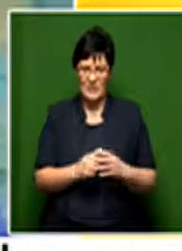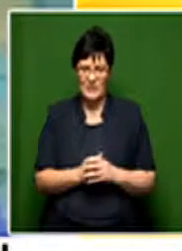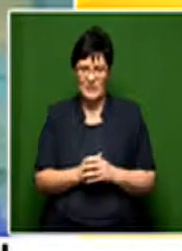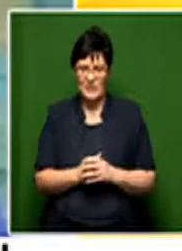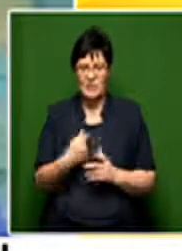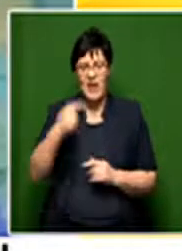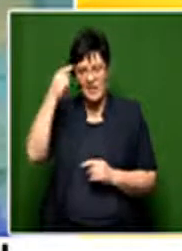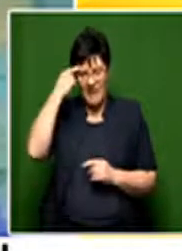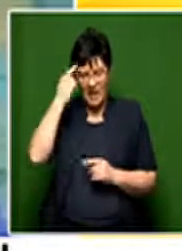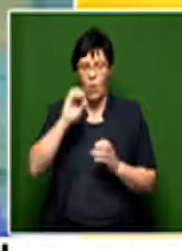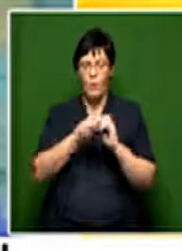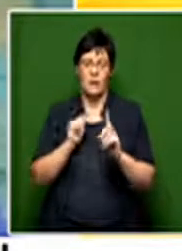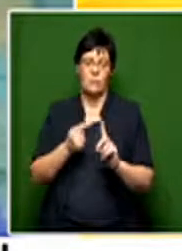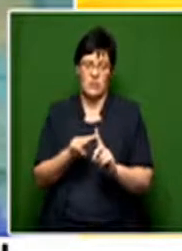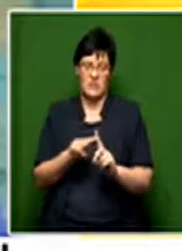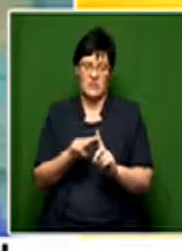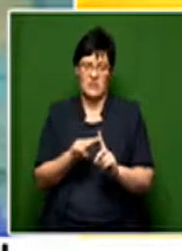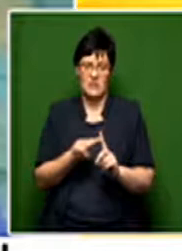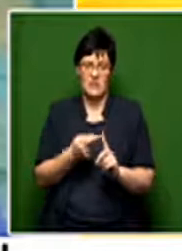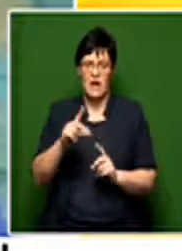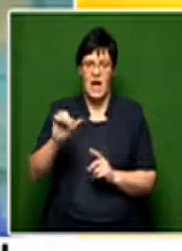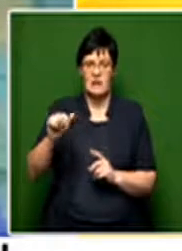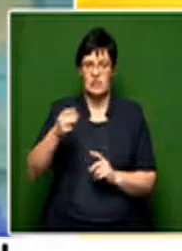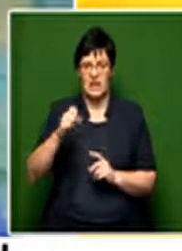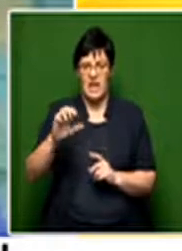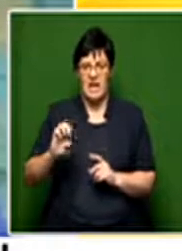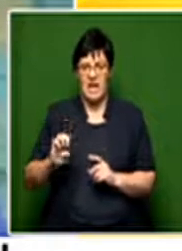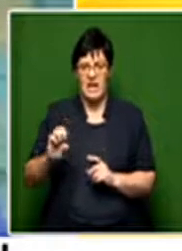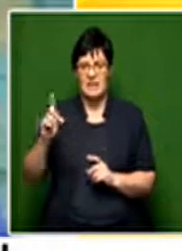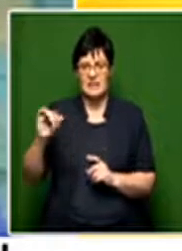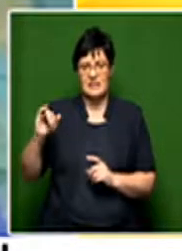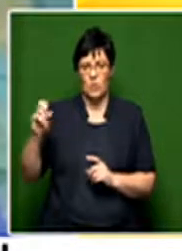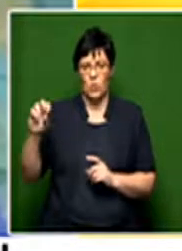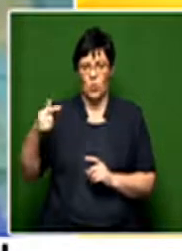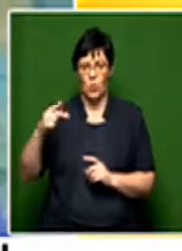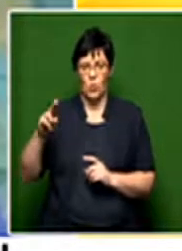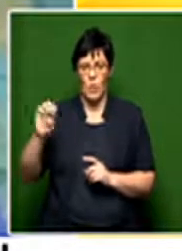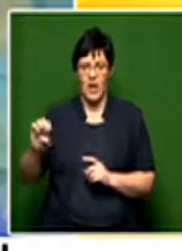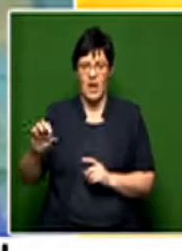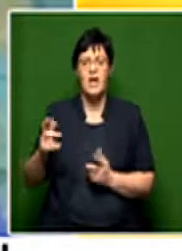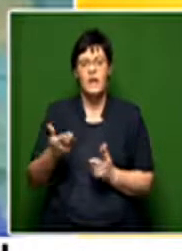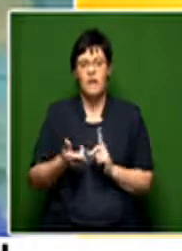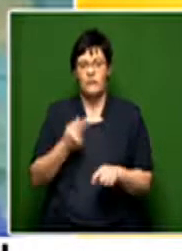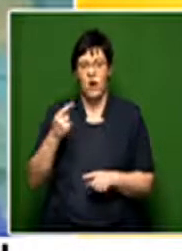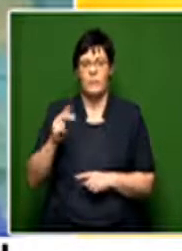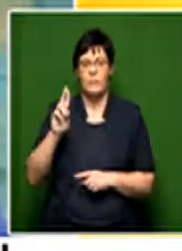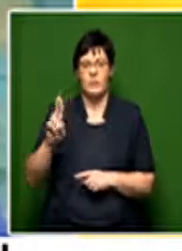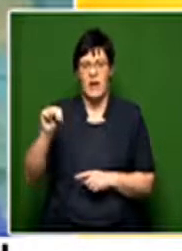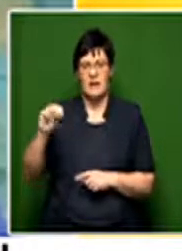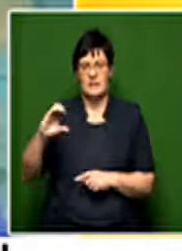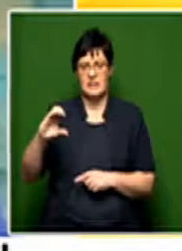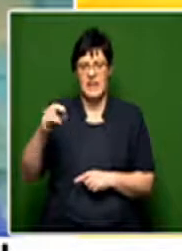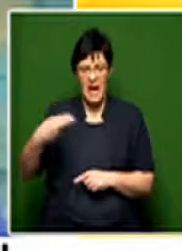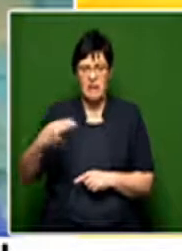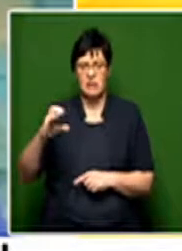But I think you've made the point. Angele Dekongwe Atangana from the Southern African branch of the UNHCR and Sihle Collin